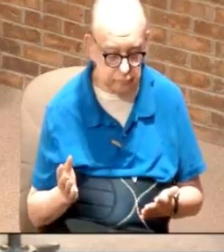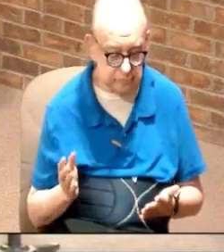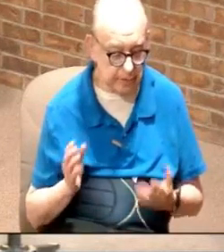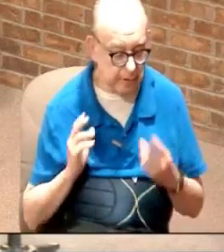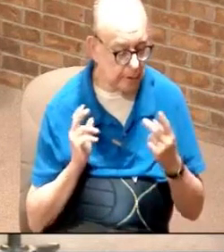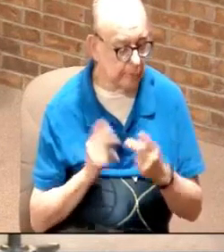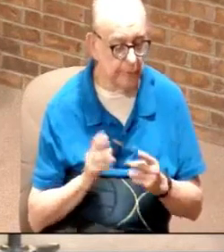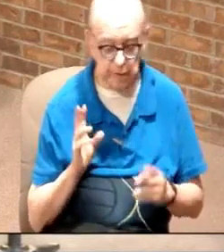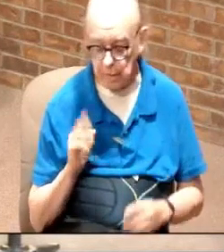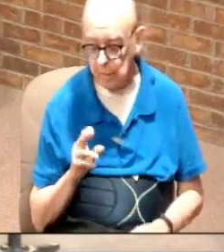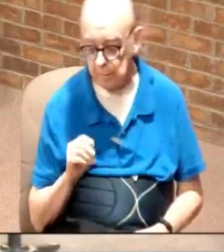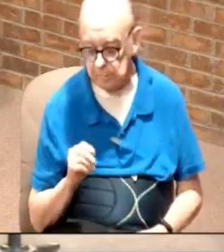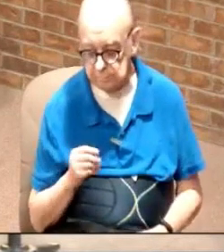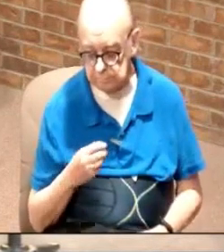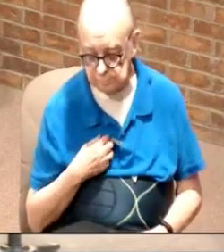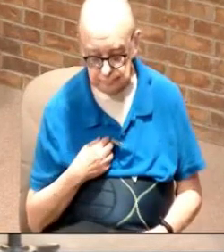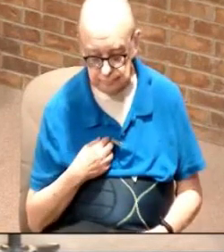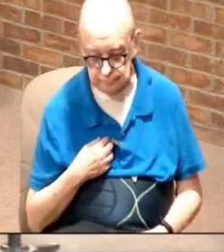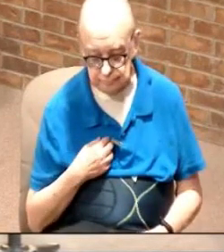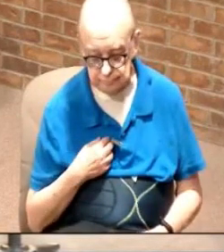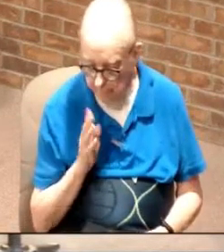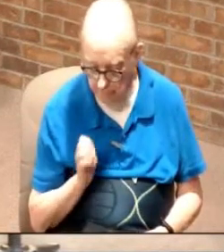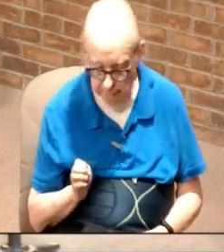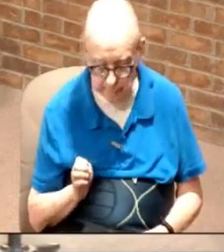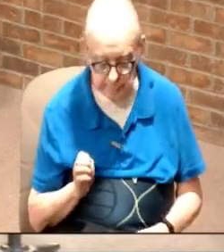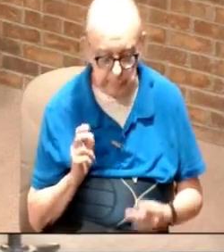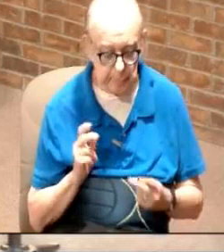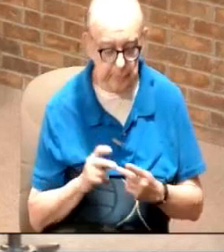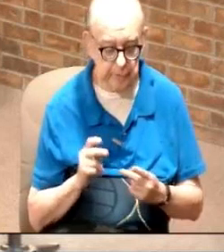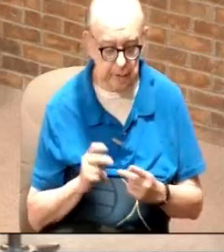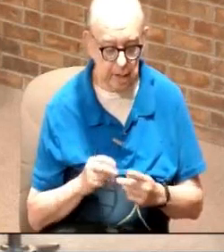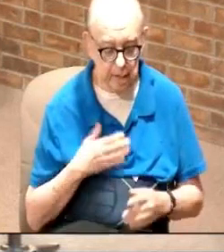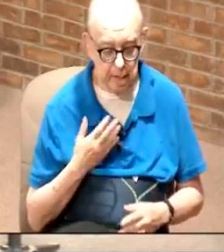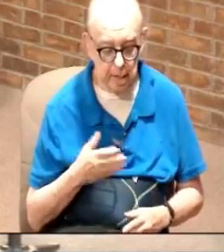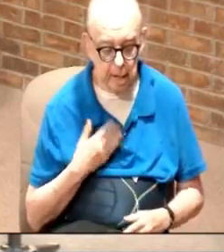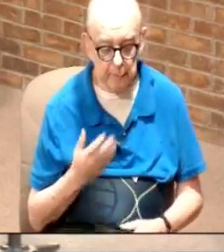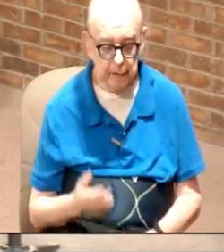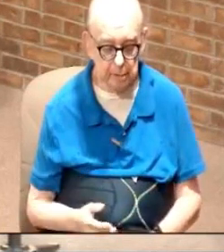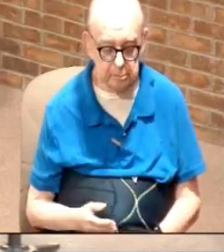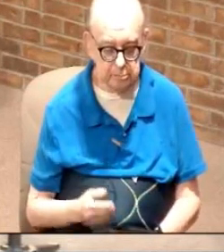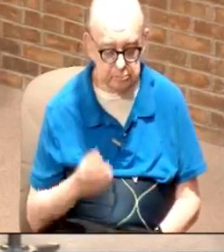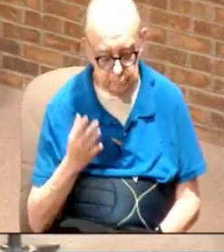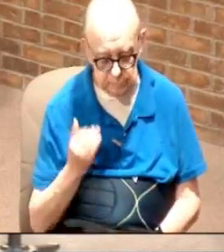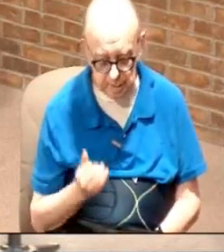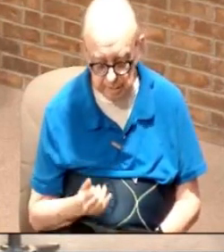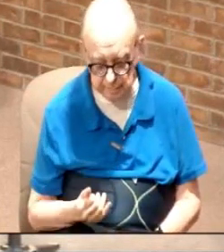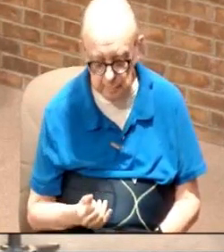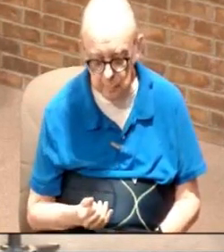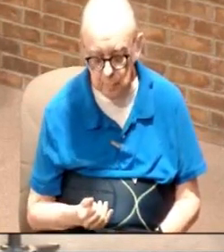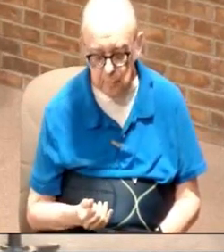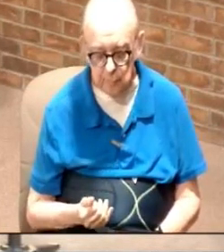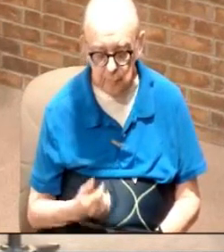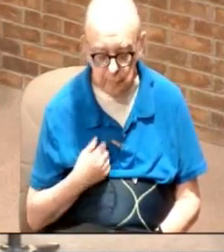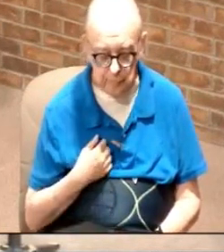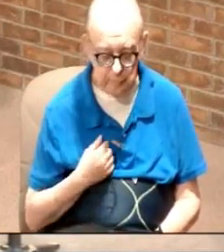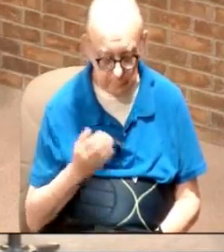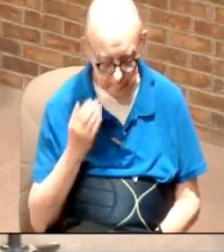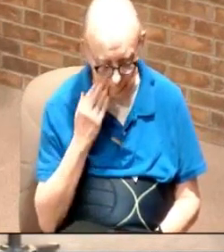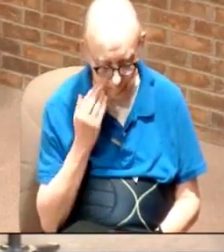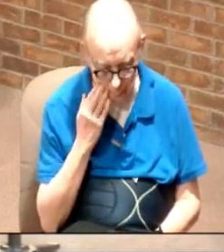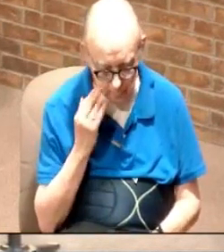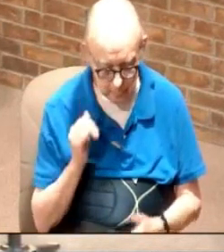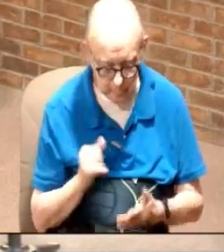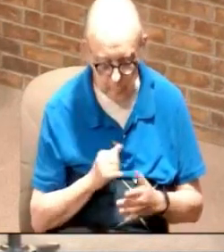hunky dory no but I don't have to be hunky dory to be happy because you know what I know